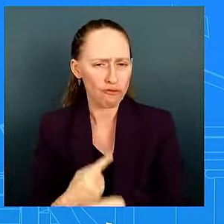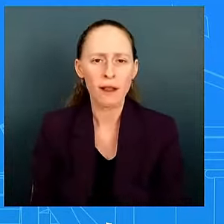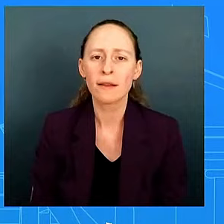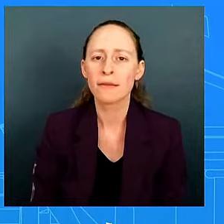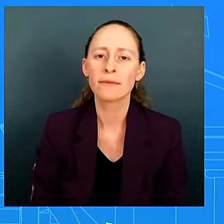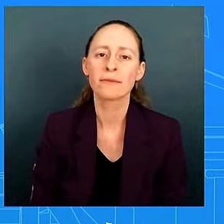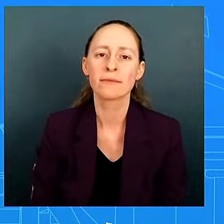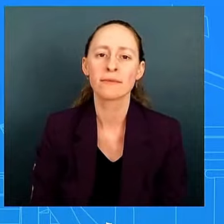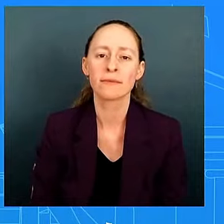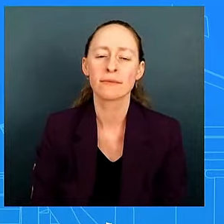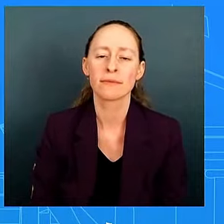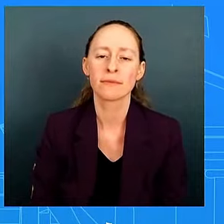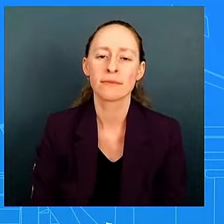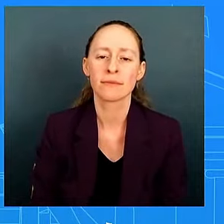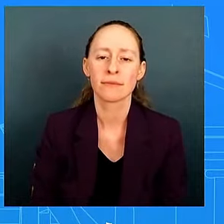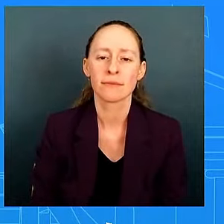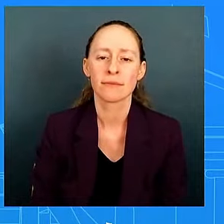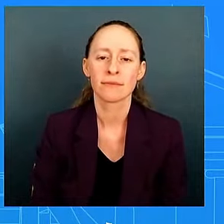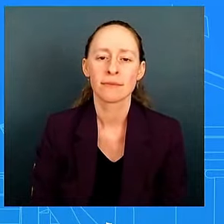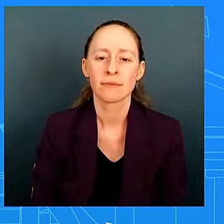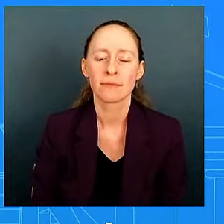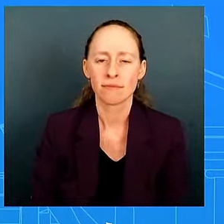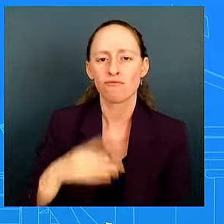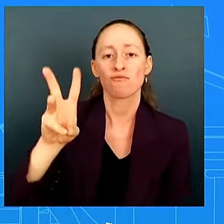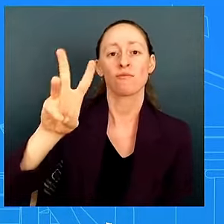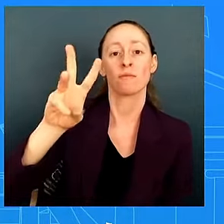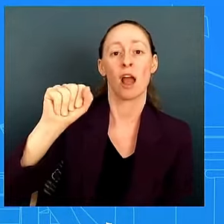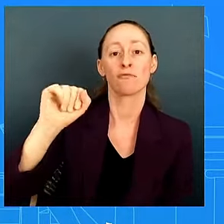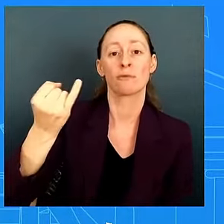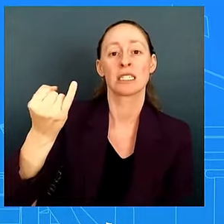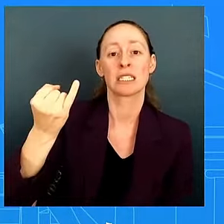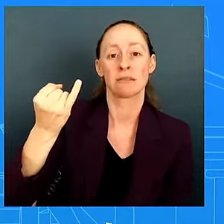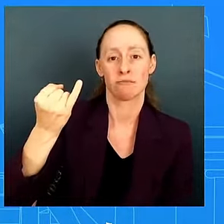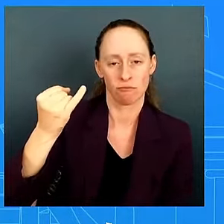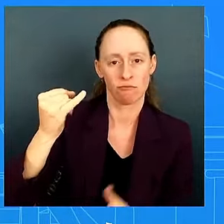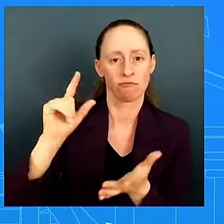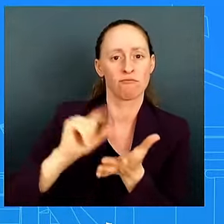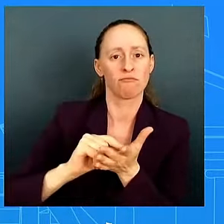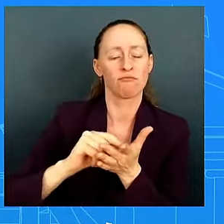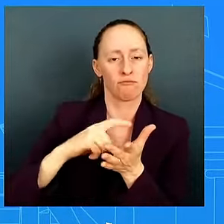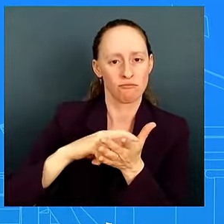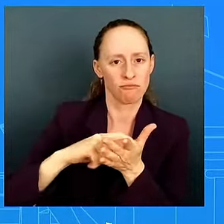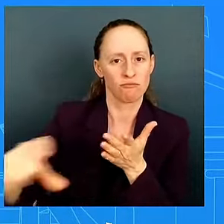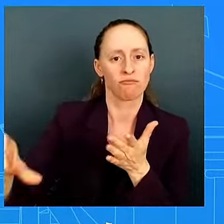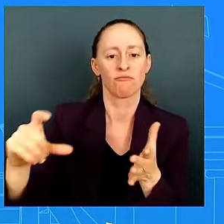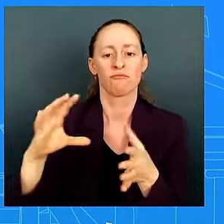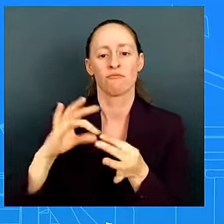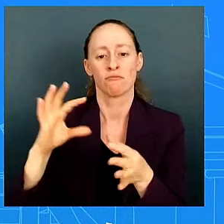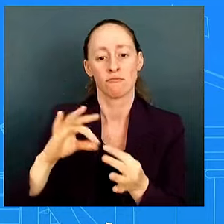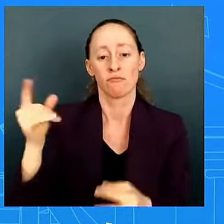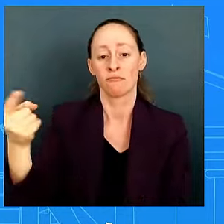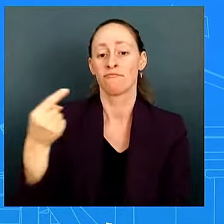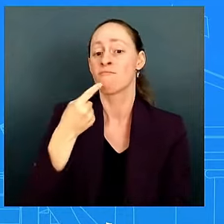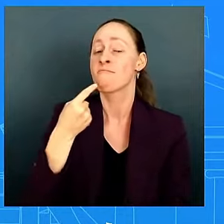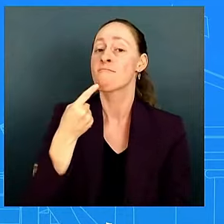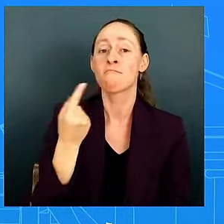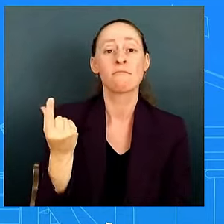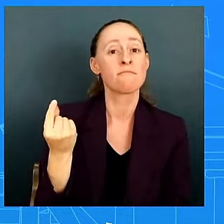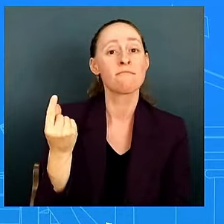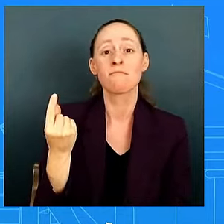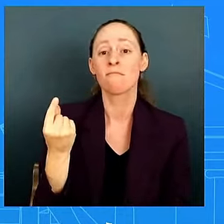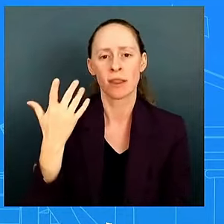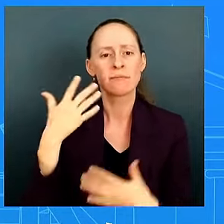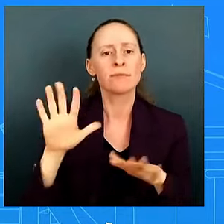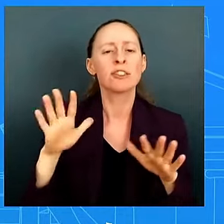for instance that interviewed 45 people over several months who criticized you know the president's handling of himself in meetings um